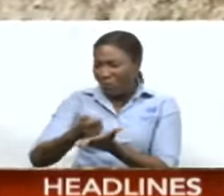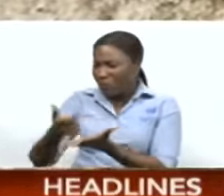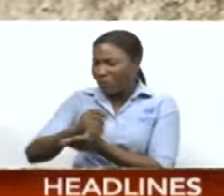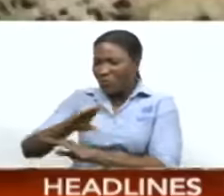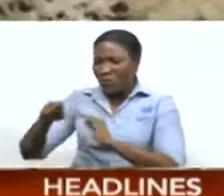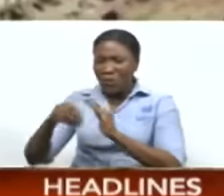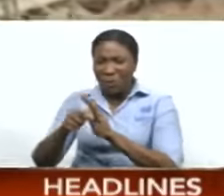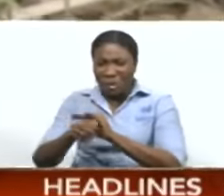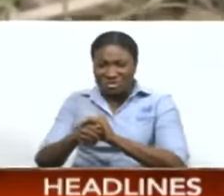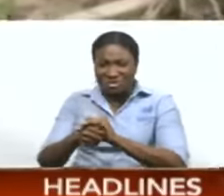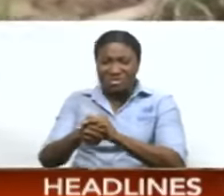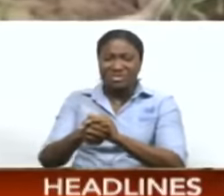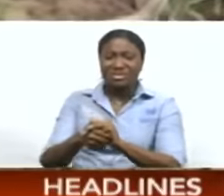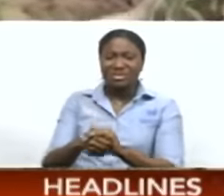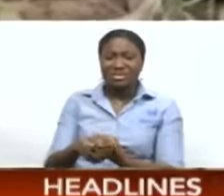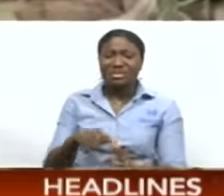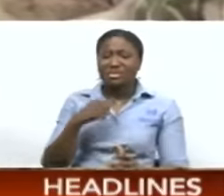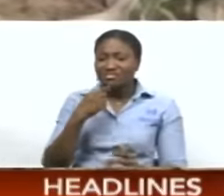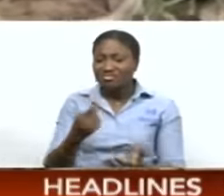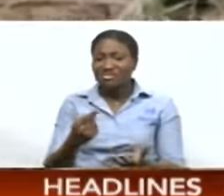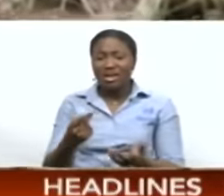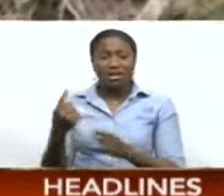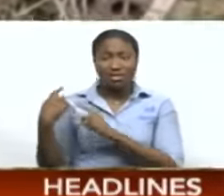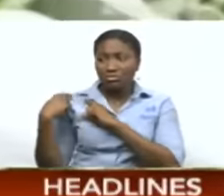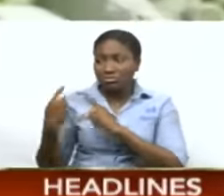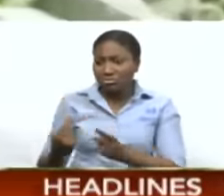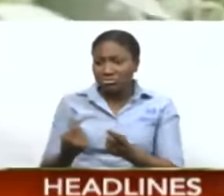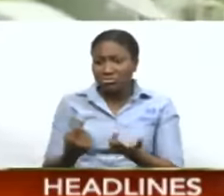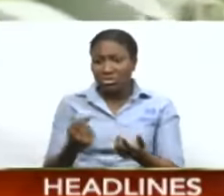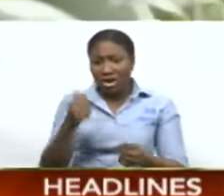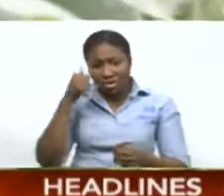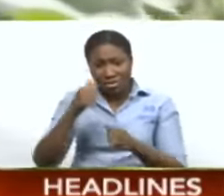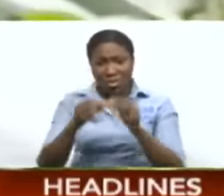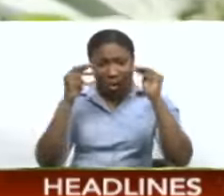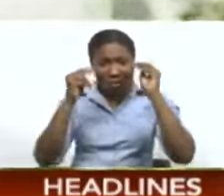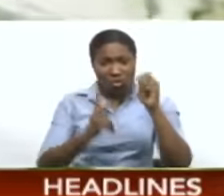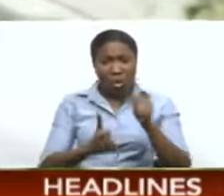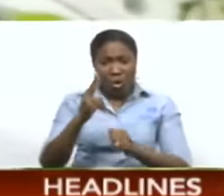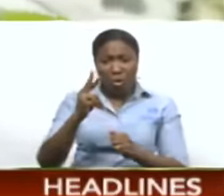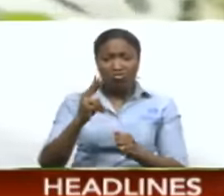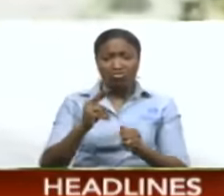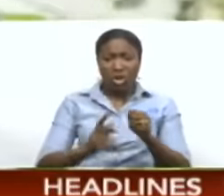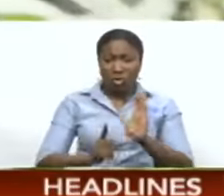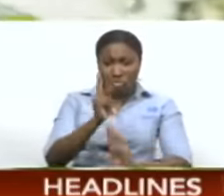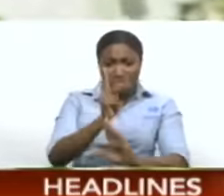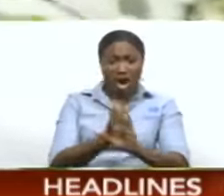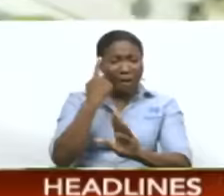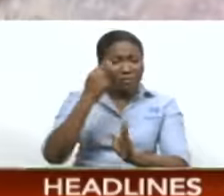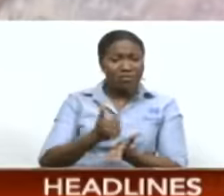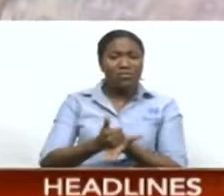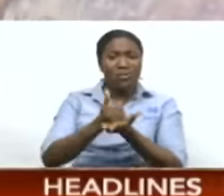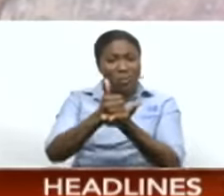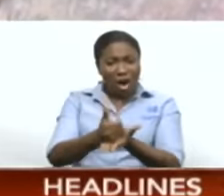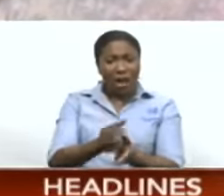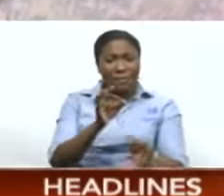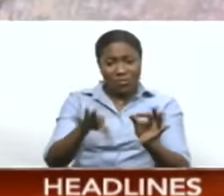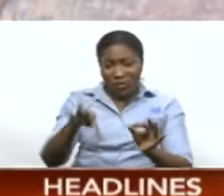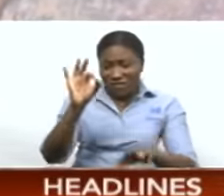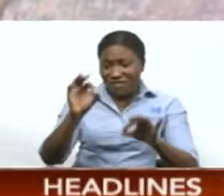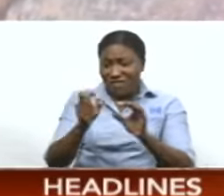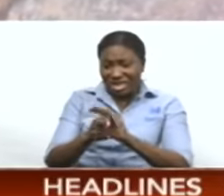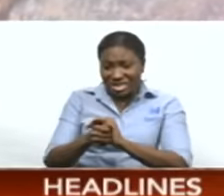covering all over TNT. Singh said the ministry launched a program to reduce the population with a bounty system and